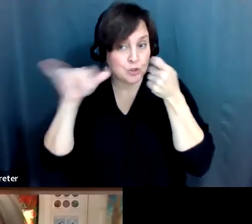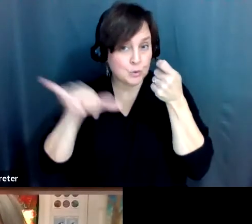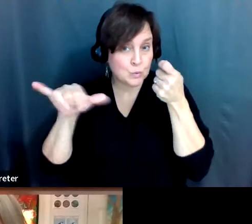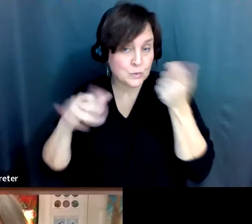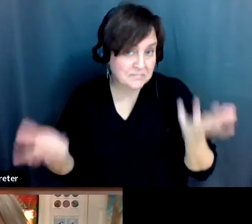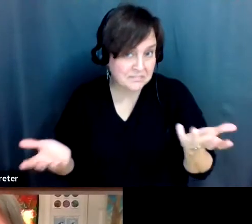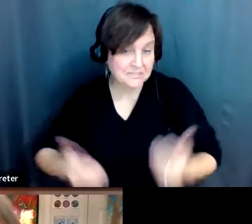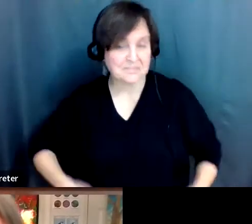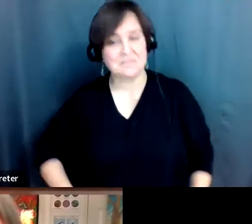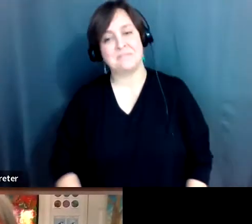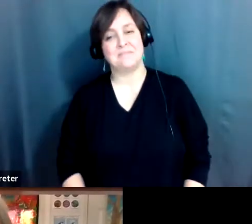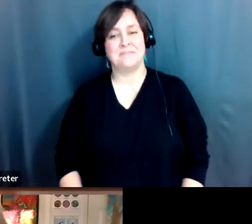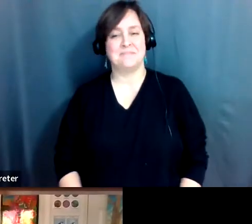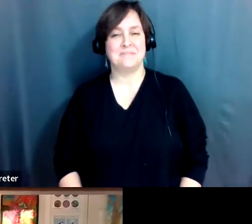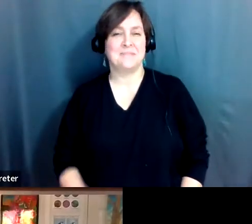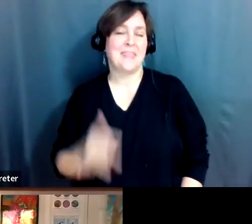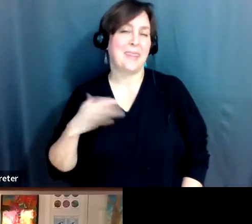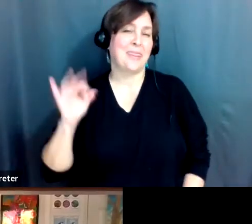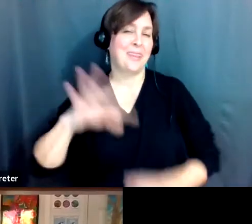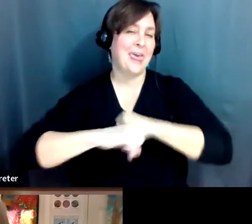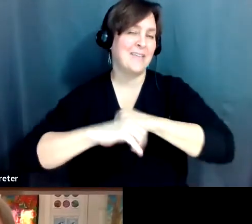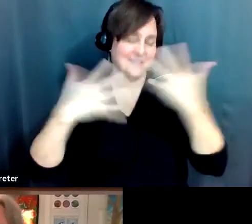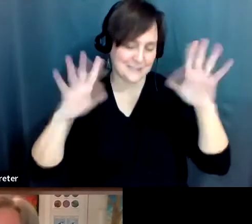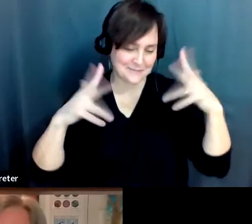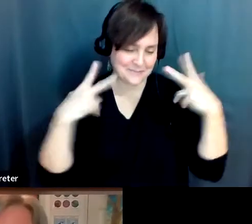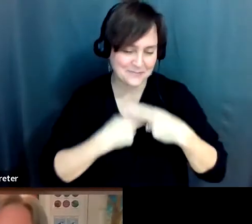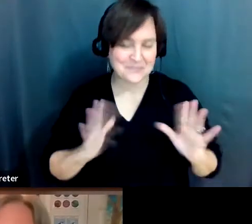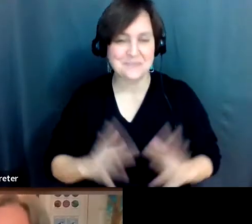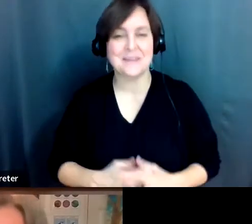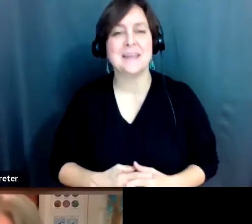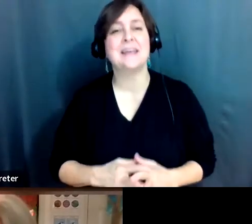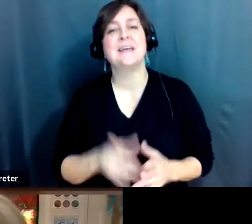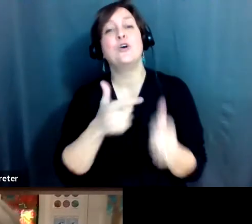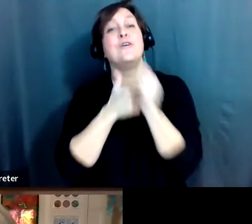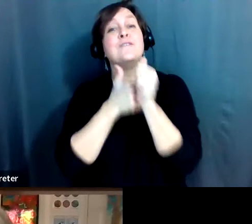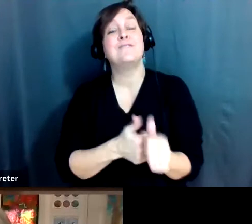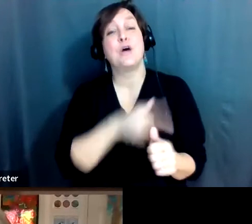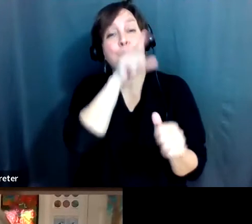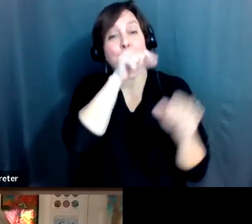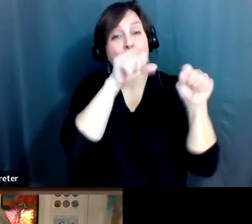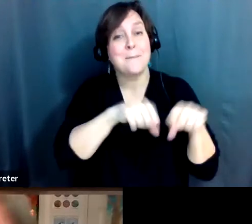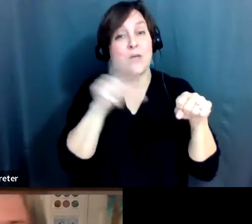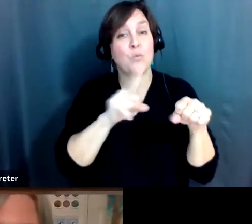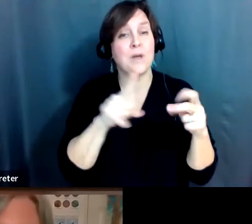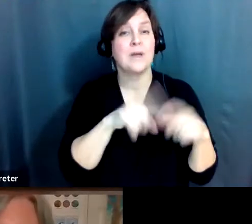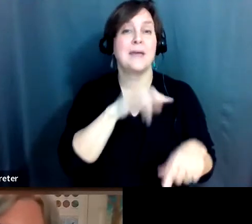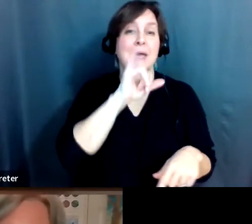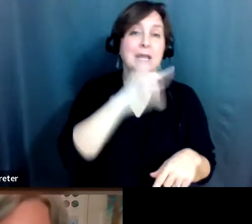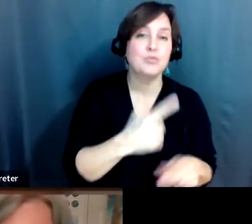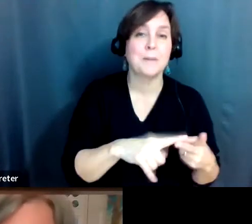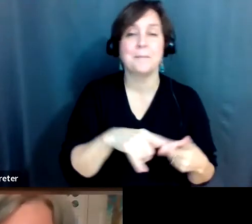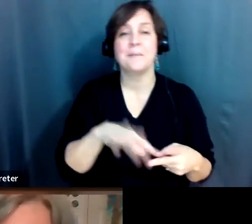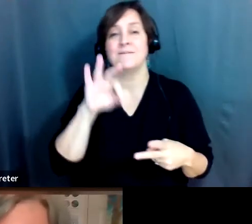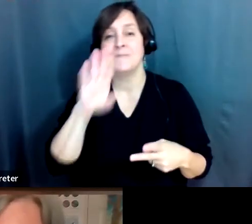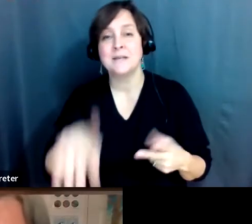there's that little plug. All right. And you can also follow BirdAbility on Instagram, Facebook, Twitter or YouTube at